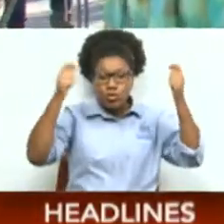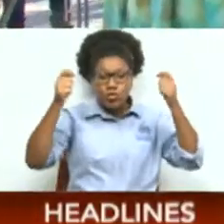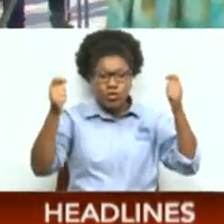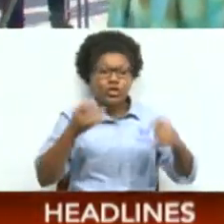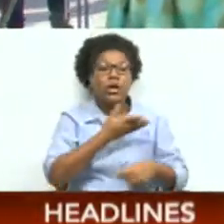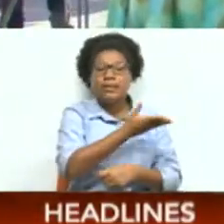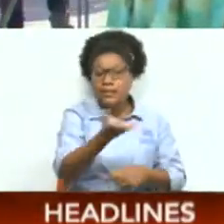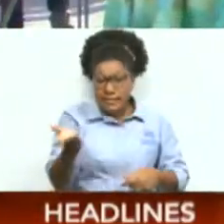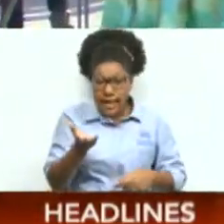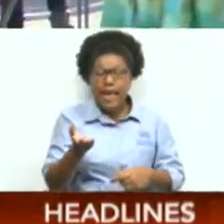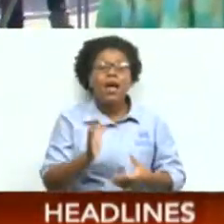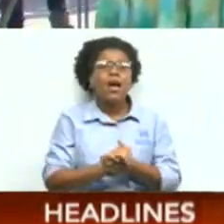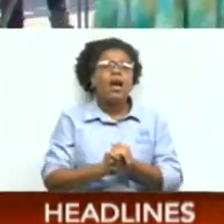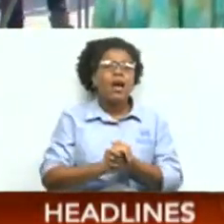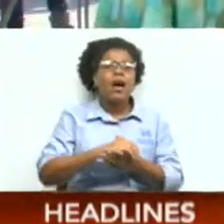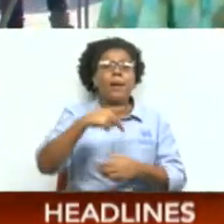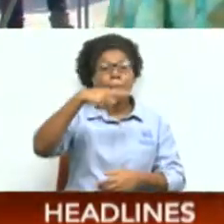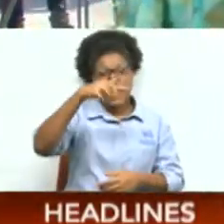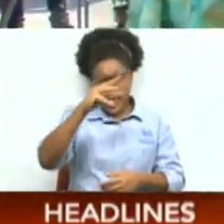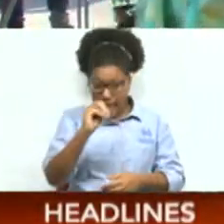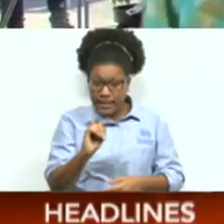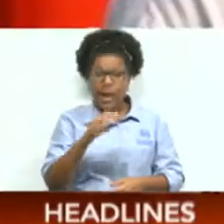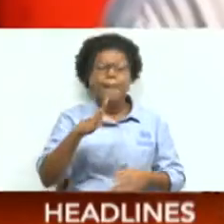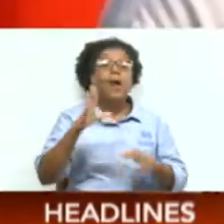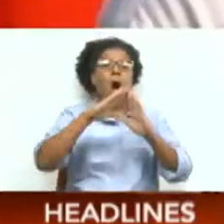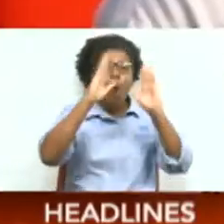the party's headquarters at Balizé House yesterday.